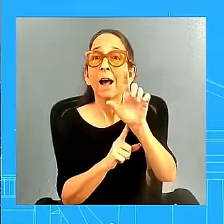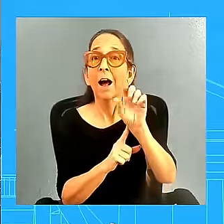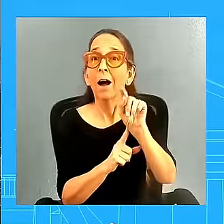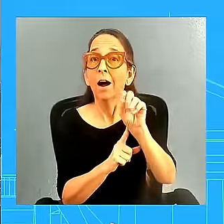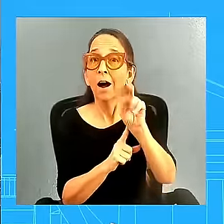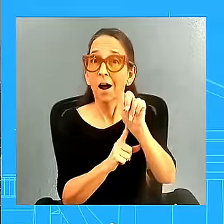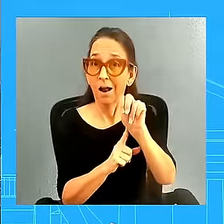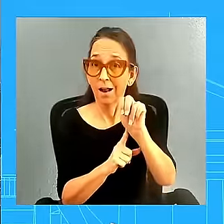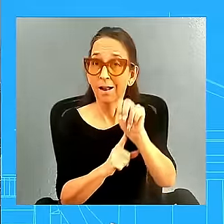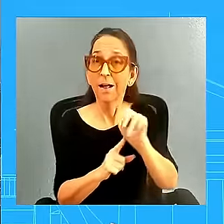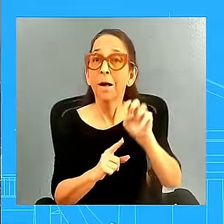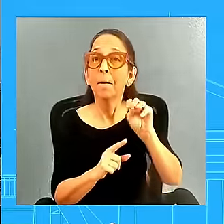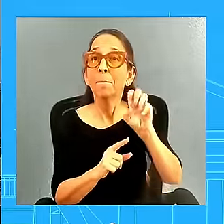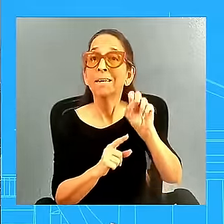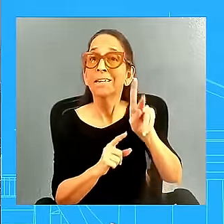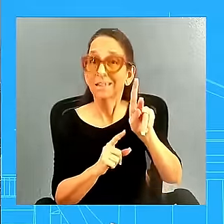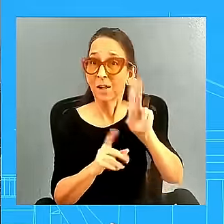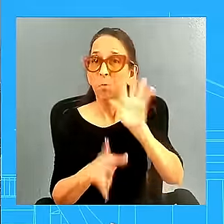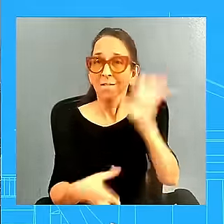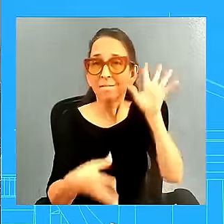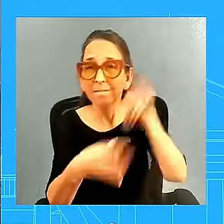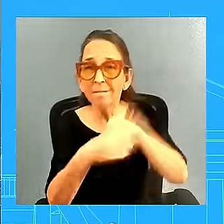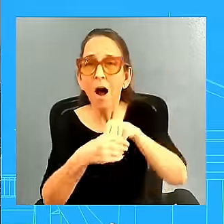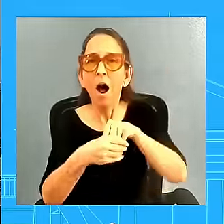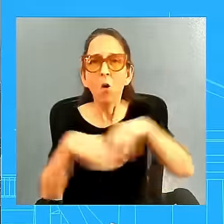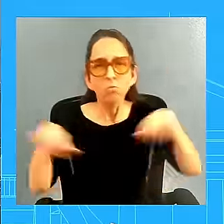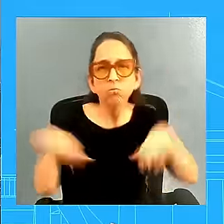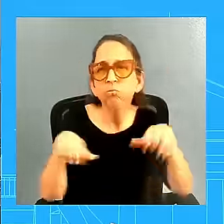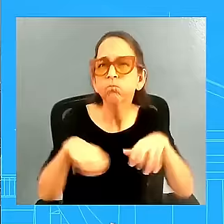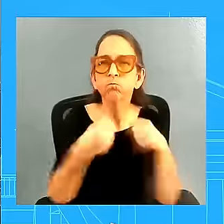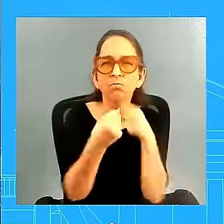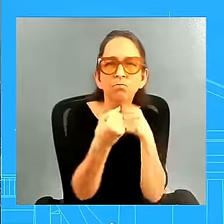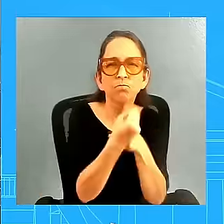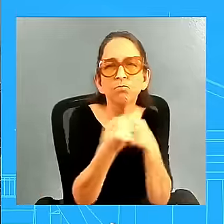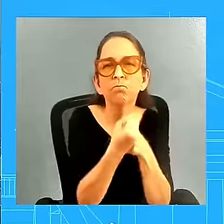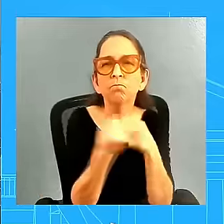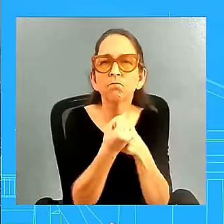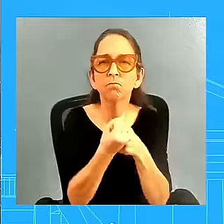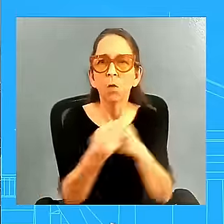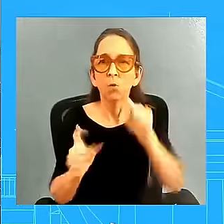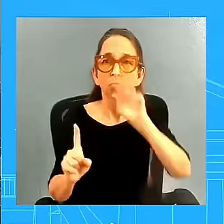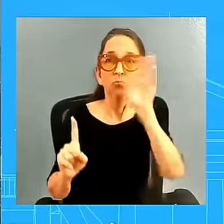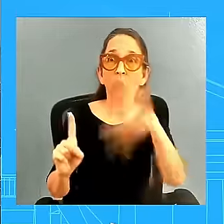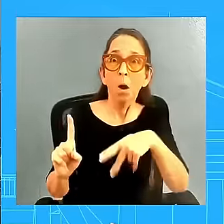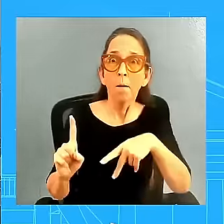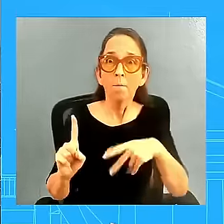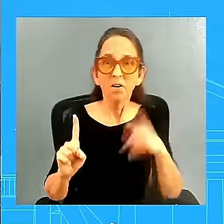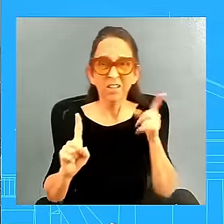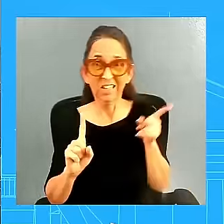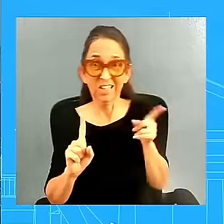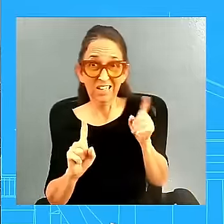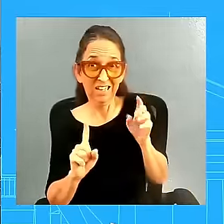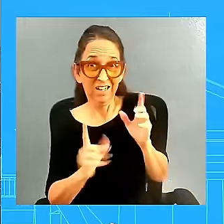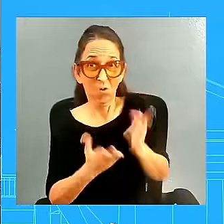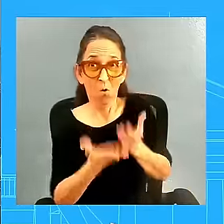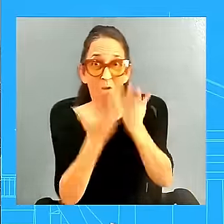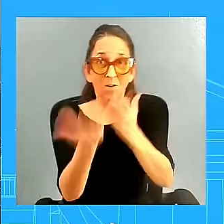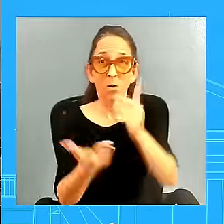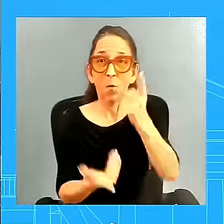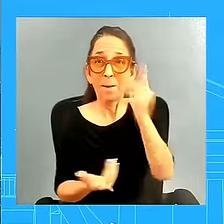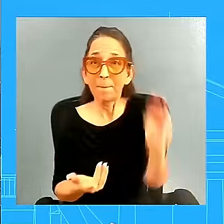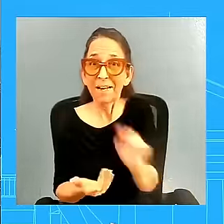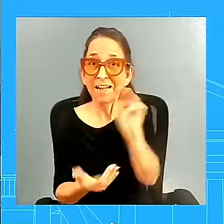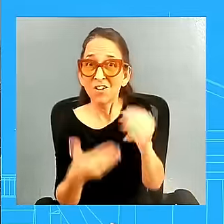And he is offering $1 million to voters. I just was wondering, has the president expressed